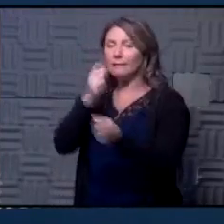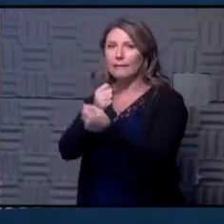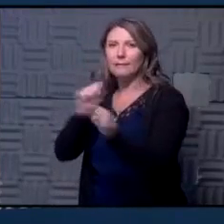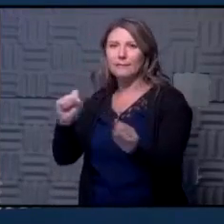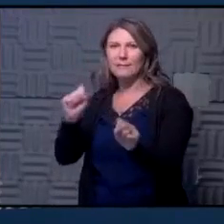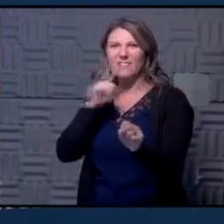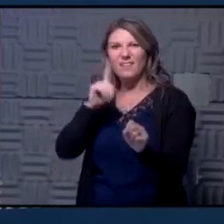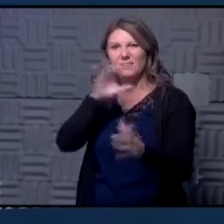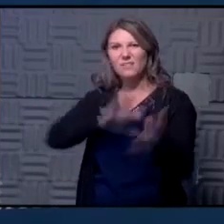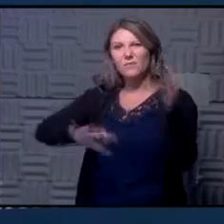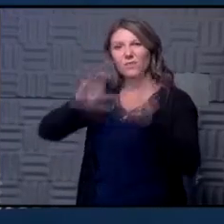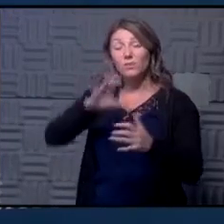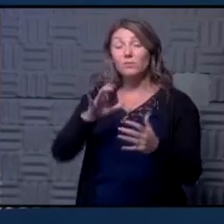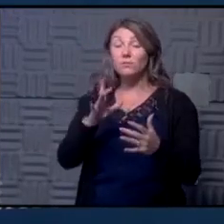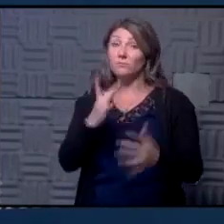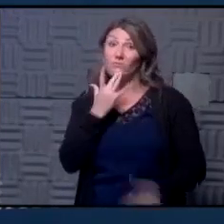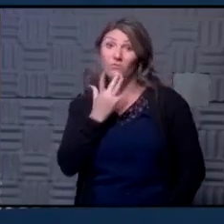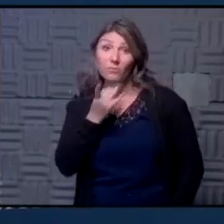he'd like you to comment